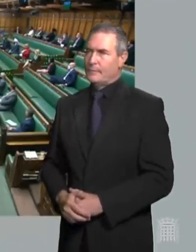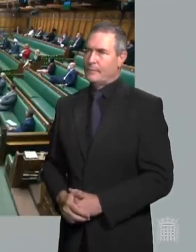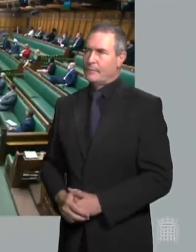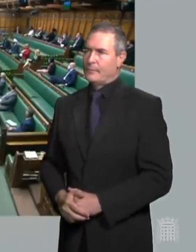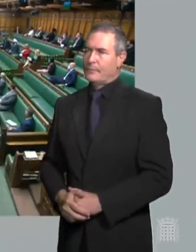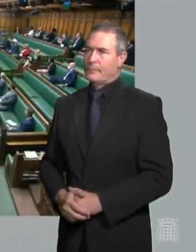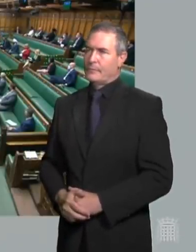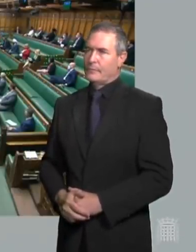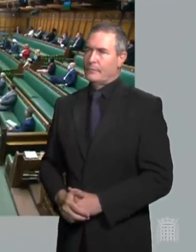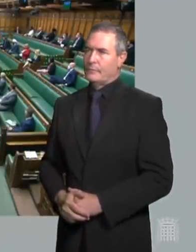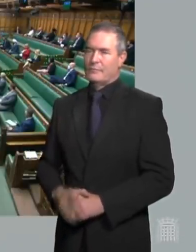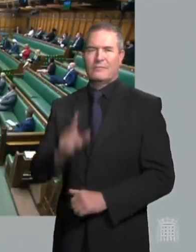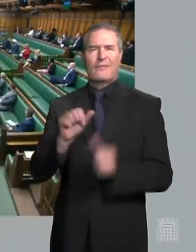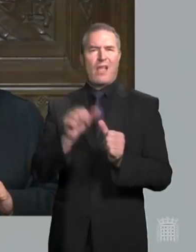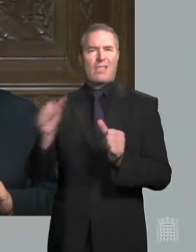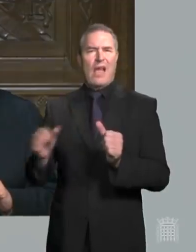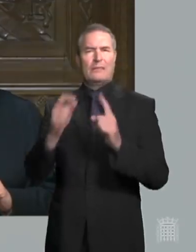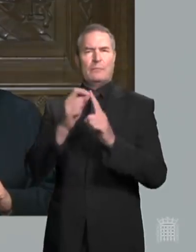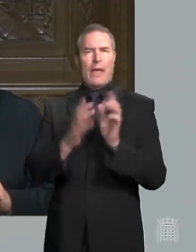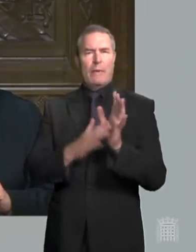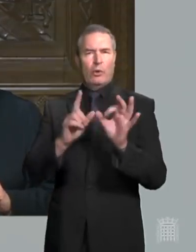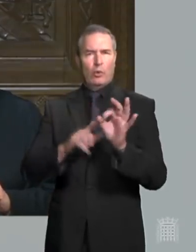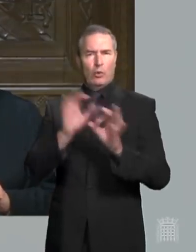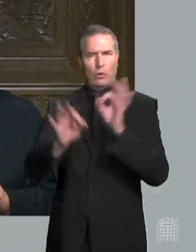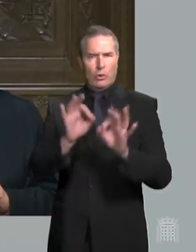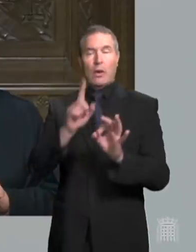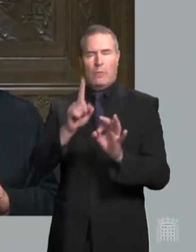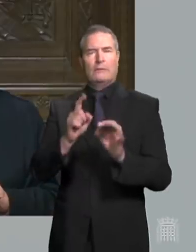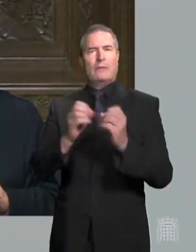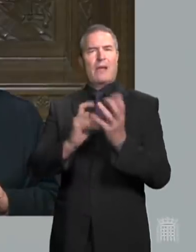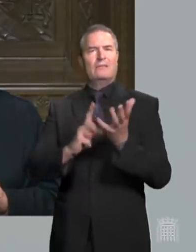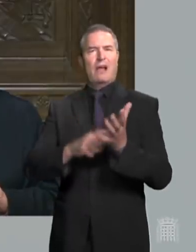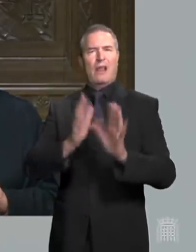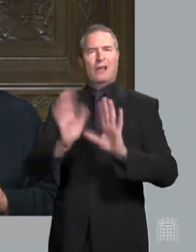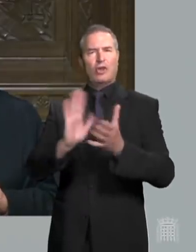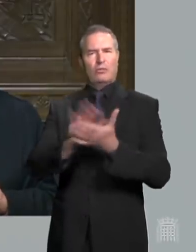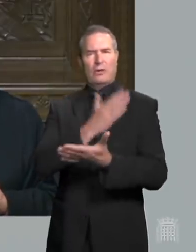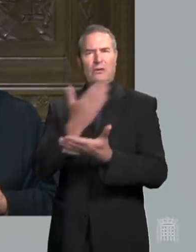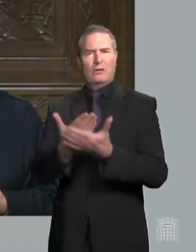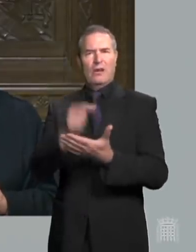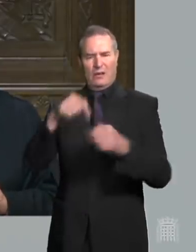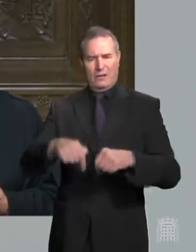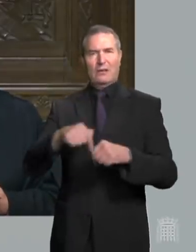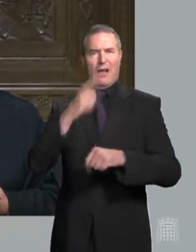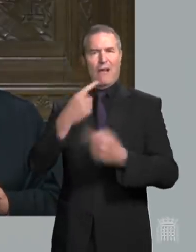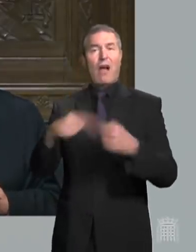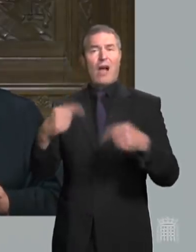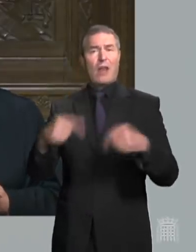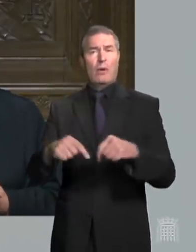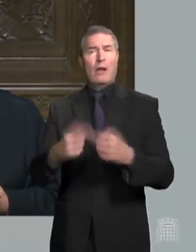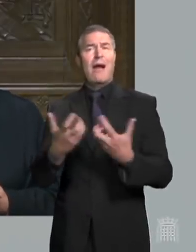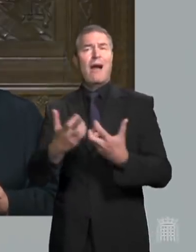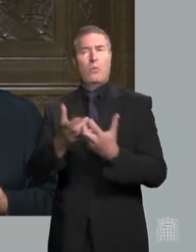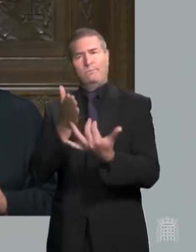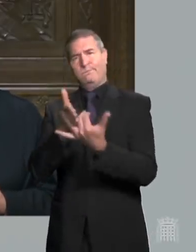Before we come to Prime Minister's questions, I would like to point out that the British sign language interpretation of proceedings is available to watch